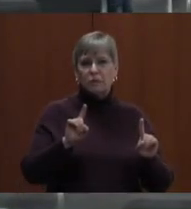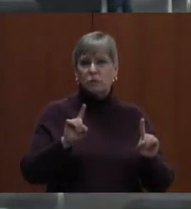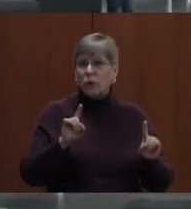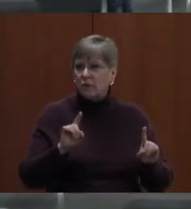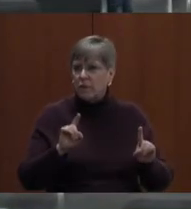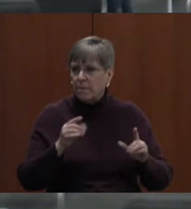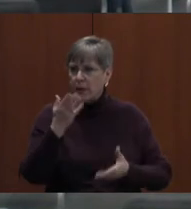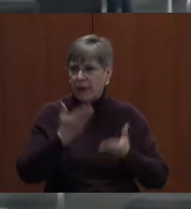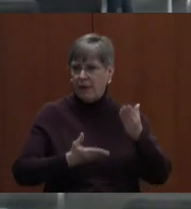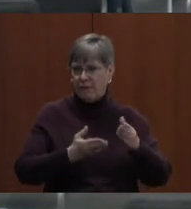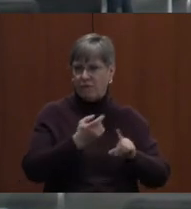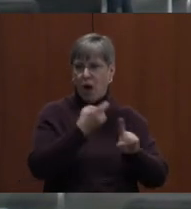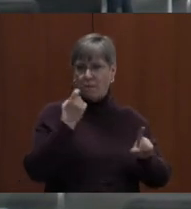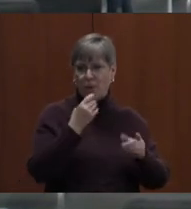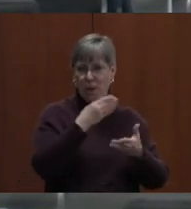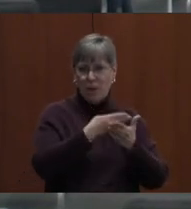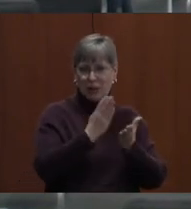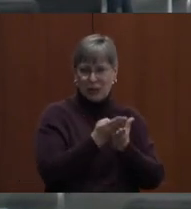it would fund the budget.